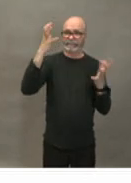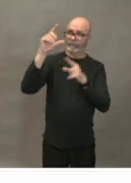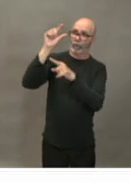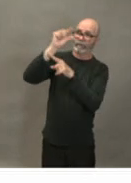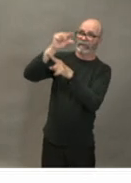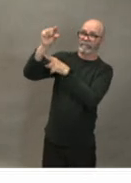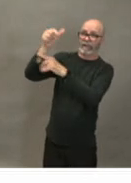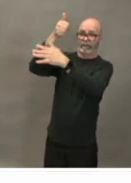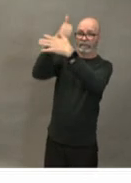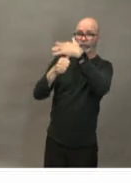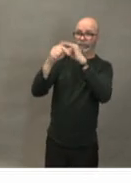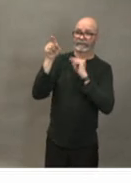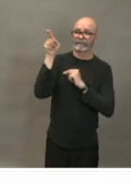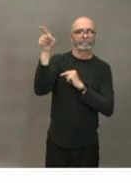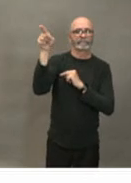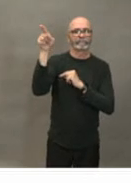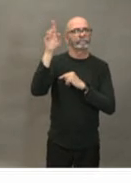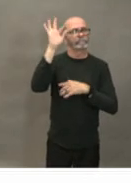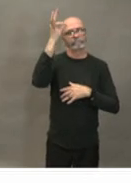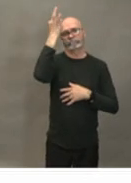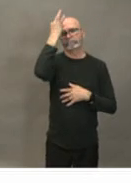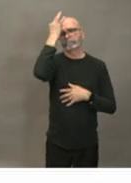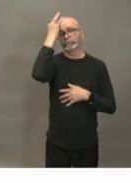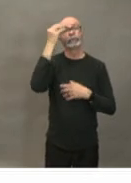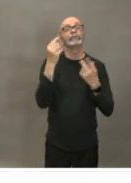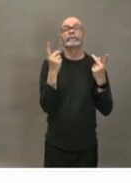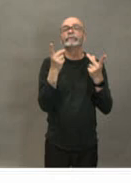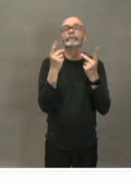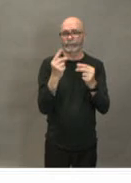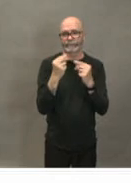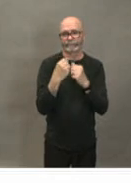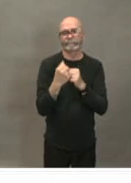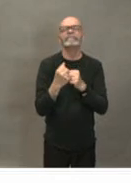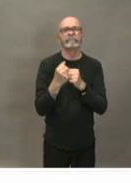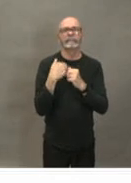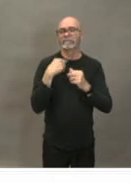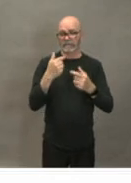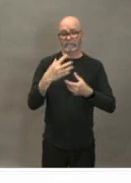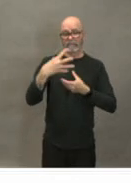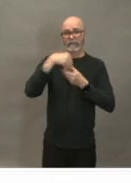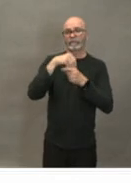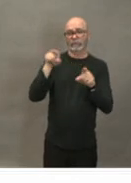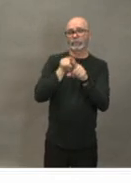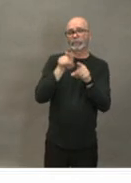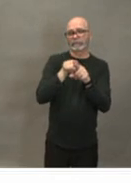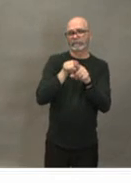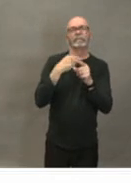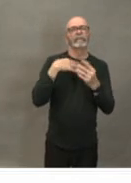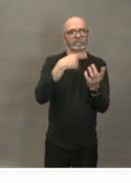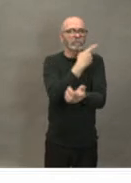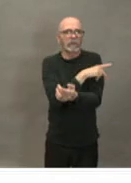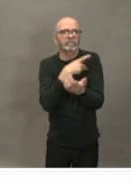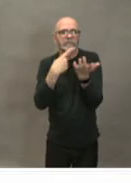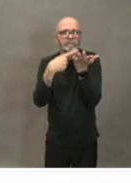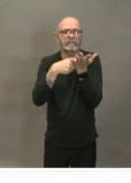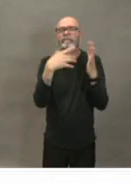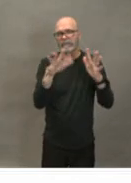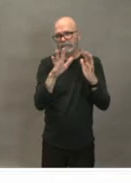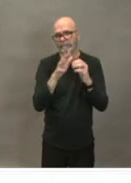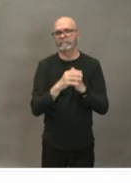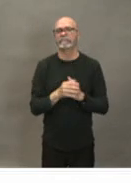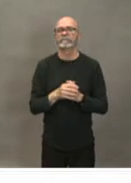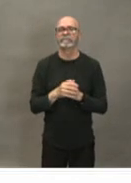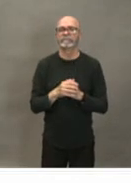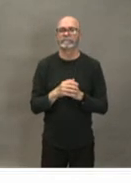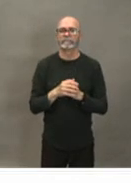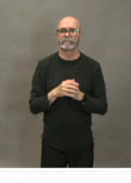the federal government is doing uh and certainly i'm involved in lots of federal provincial territorial conversations and and and and